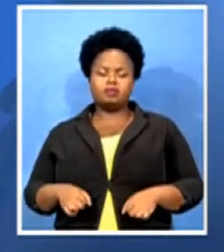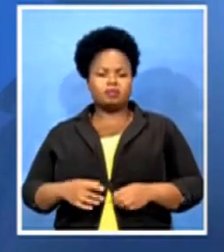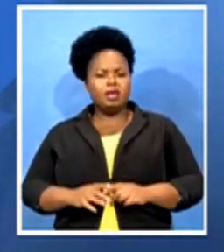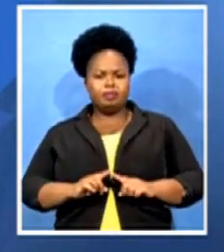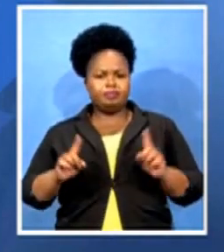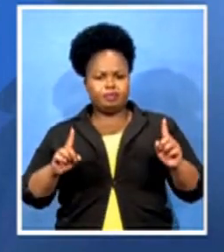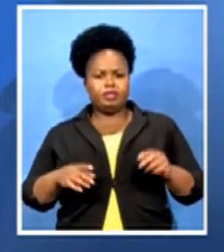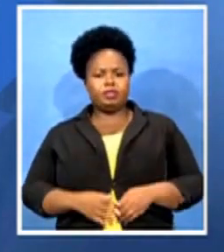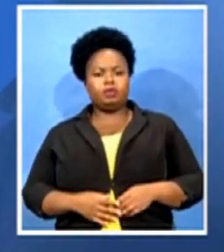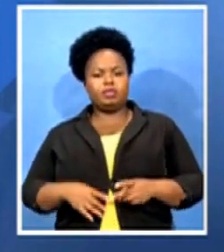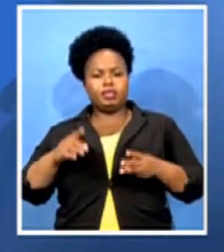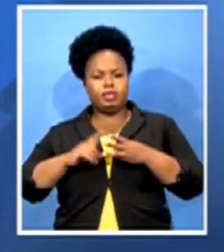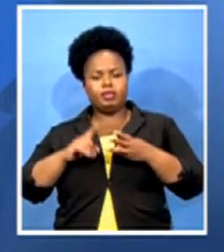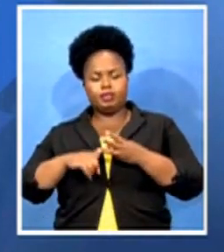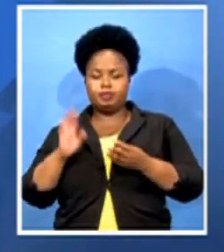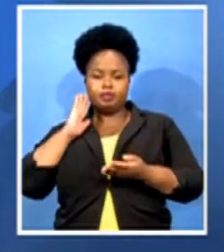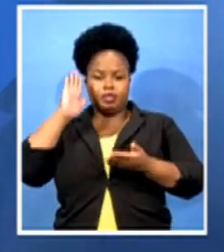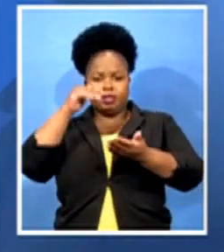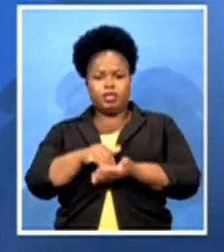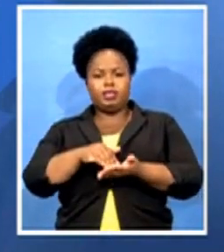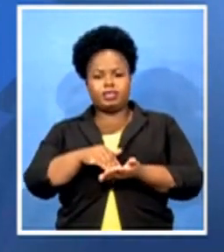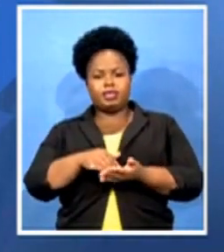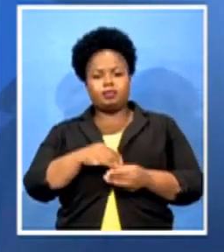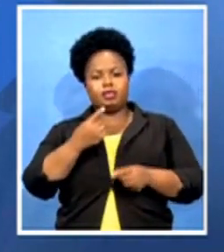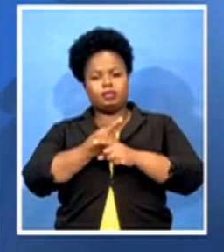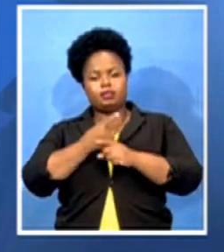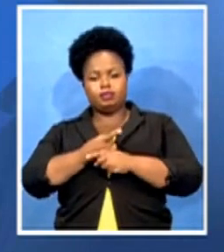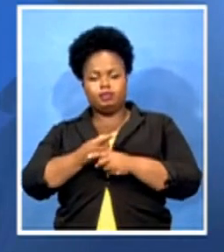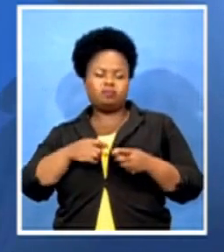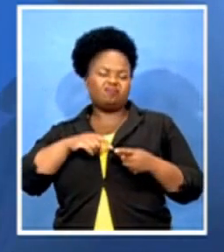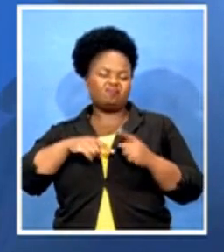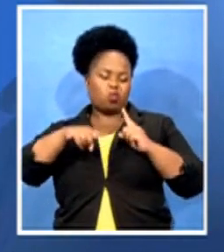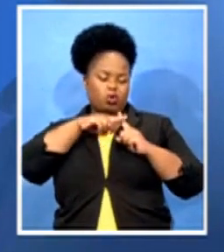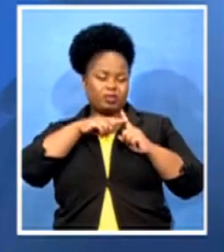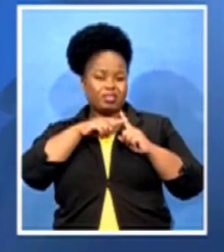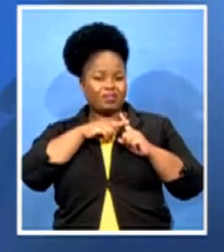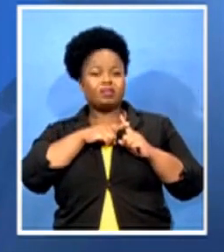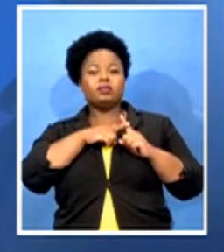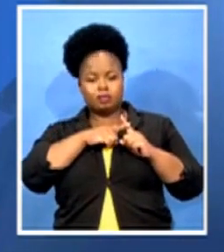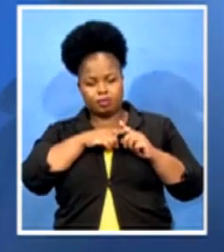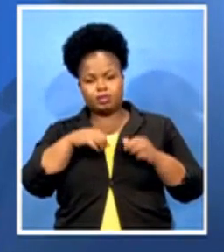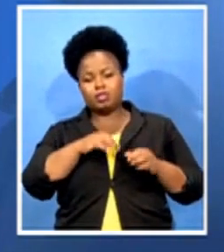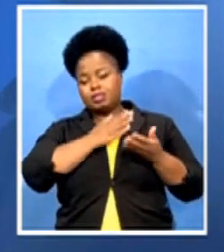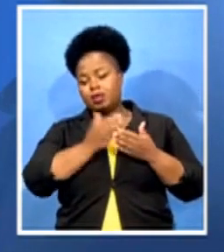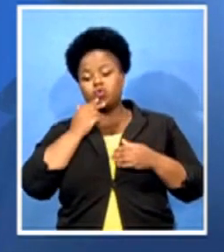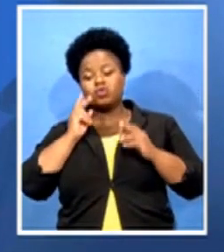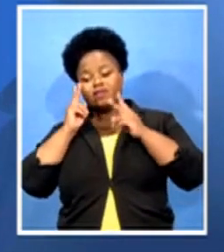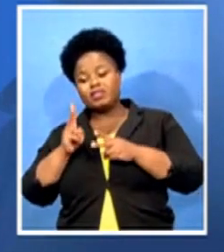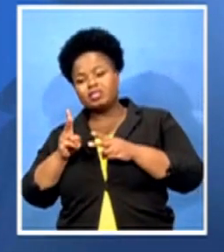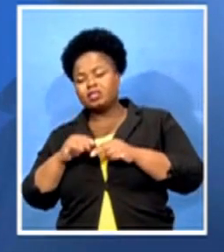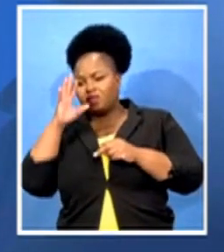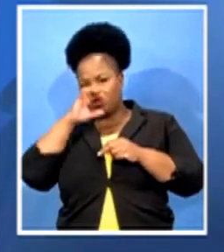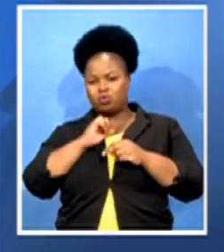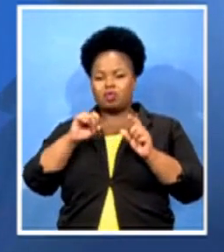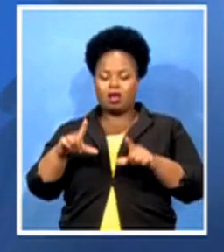treat yourself as being COVID positive. Treat those that you are visiting as if they are COVID positive. Treat your family